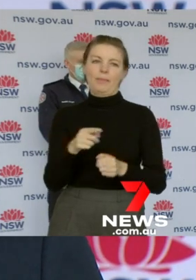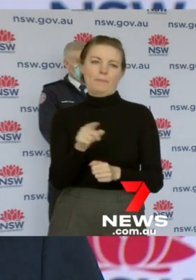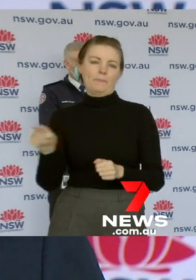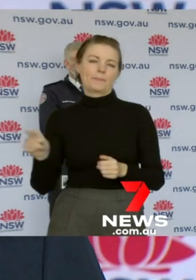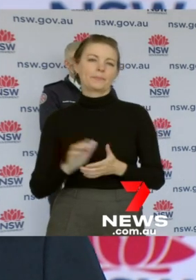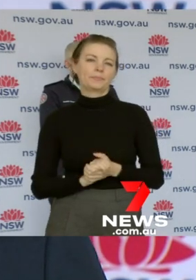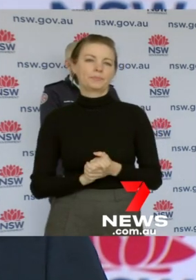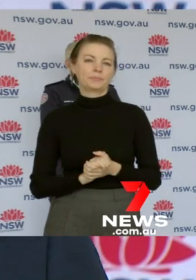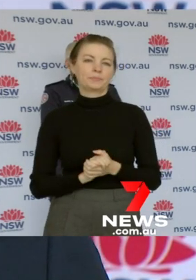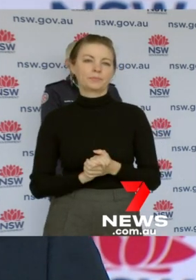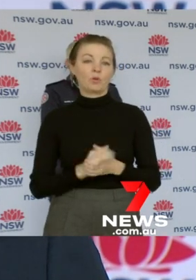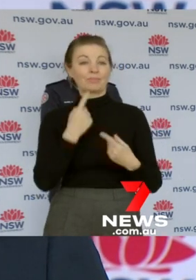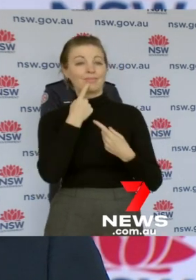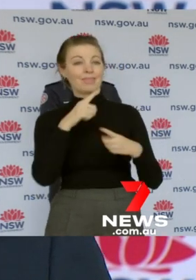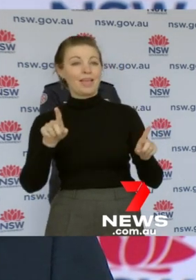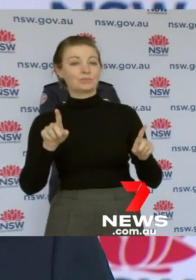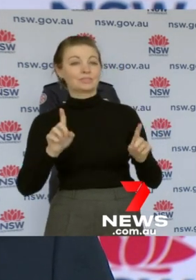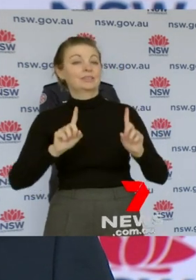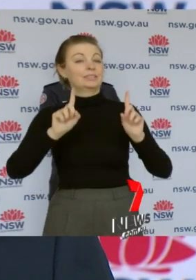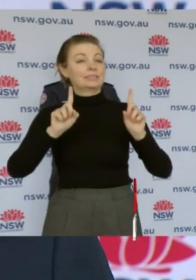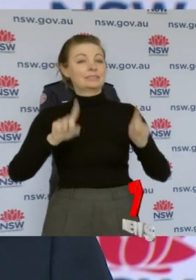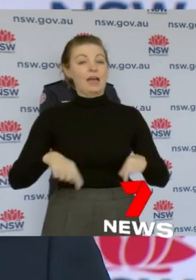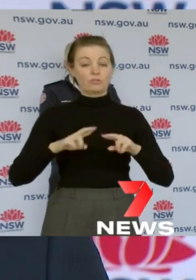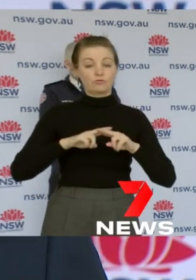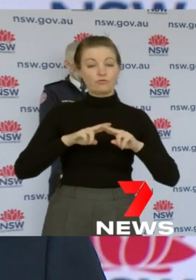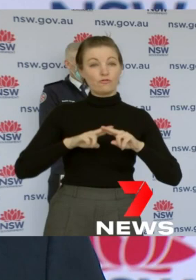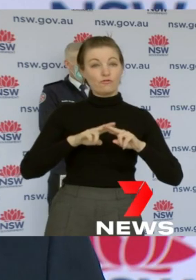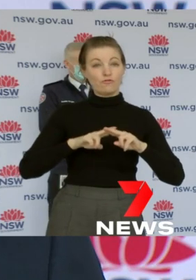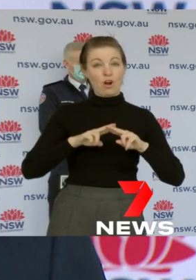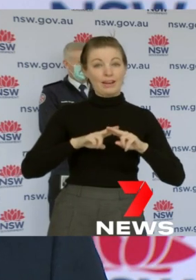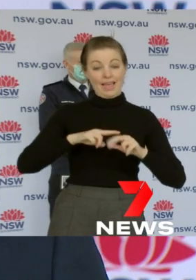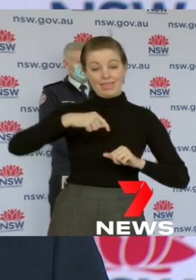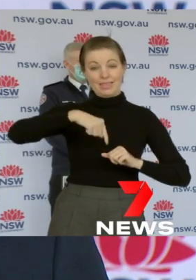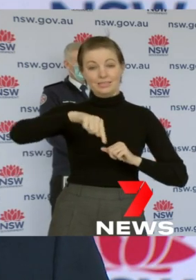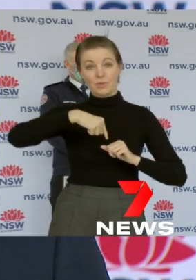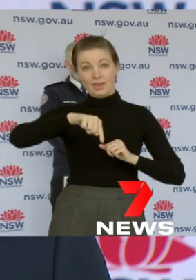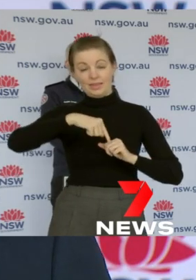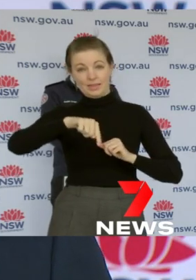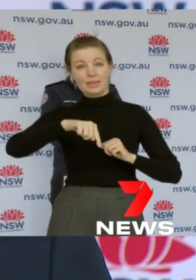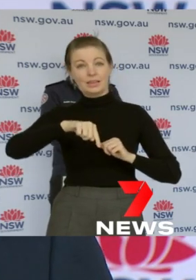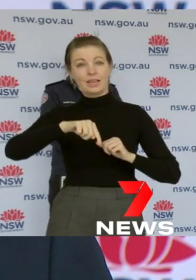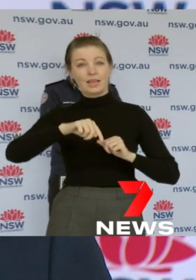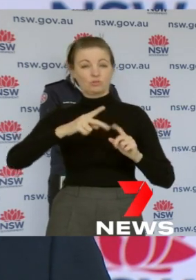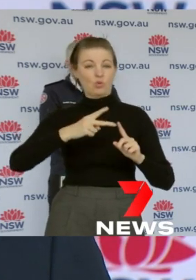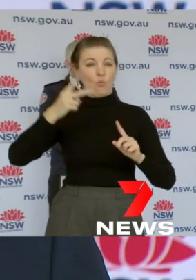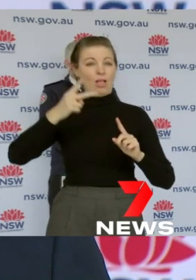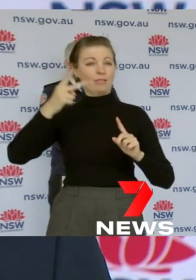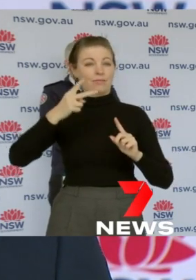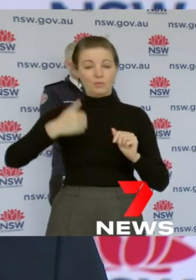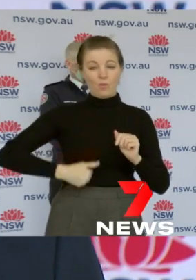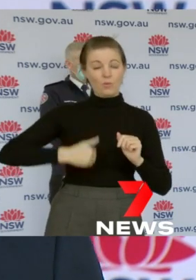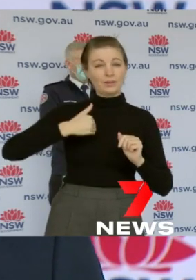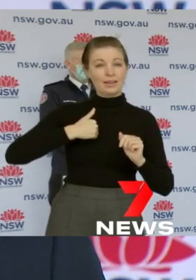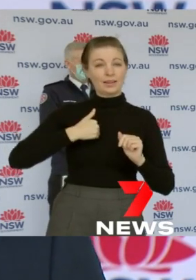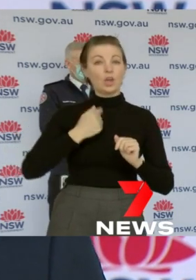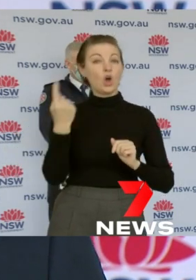from 12.01am Friday this coming week couples who wish to marry will be able to